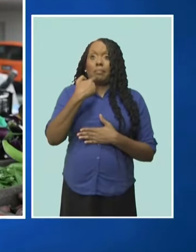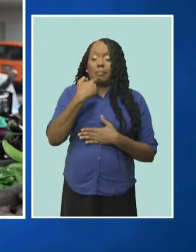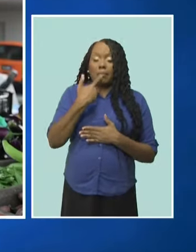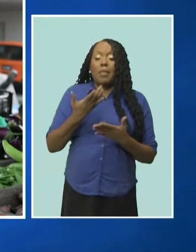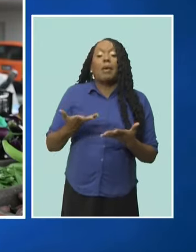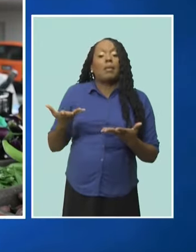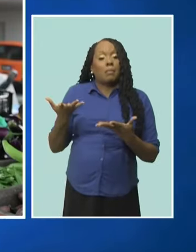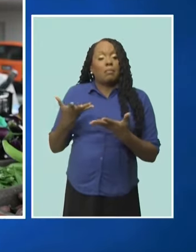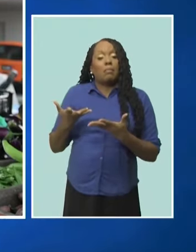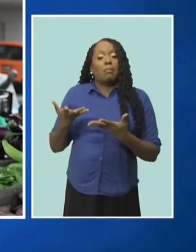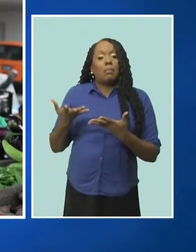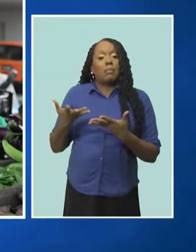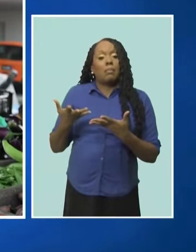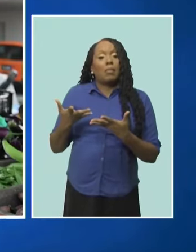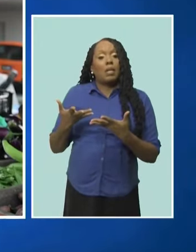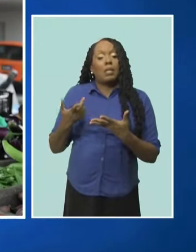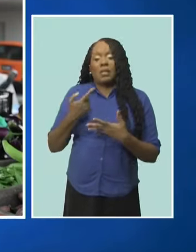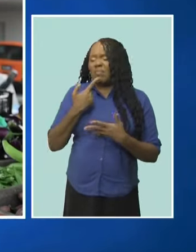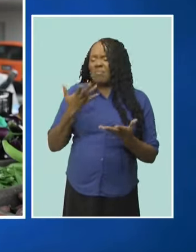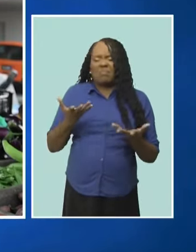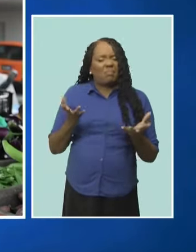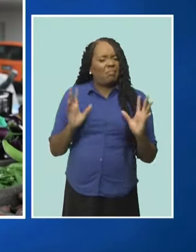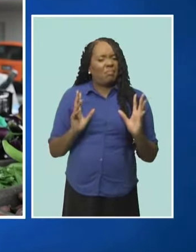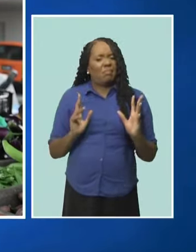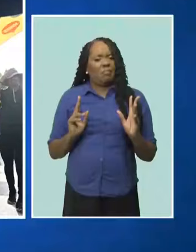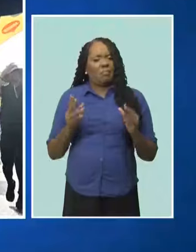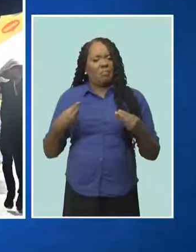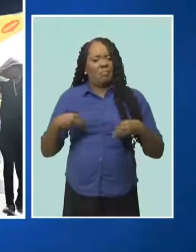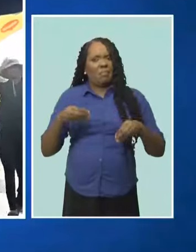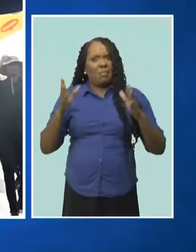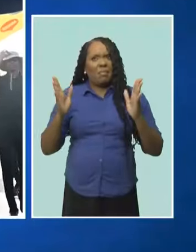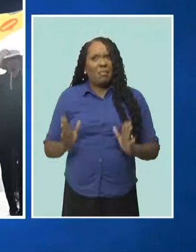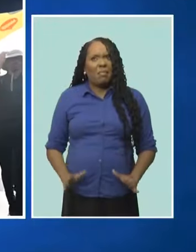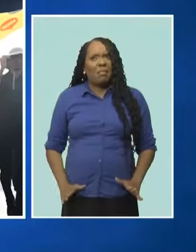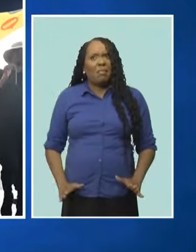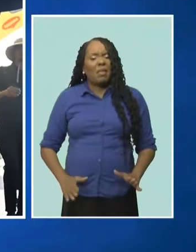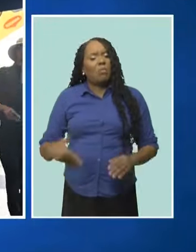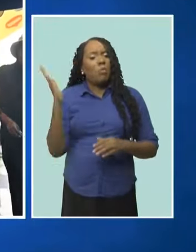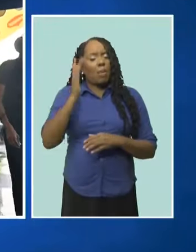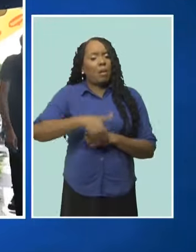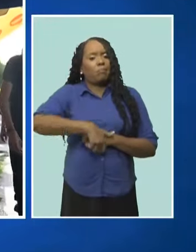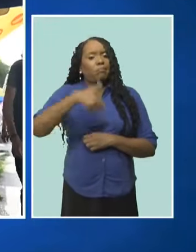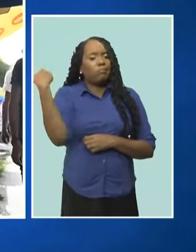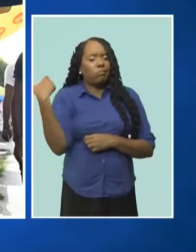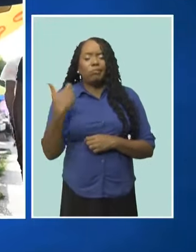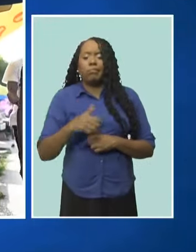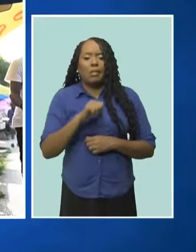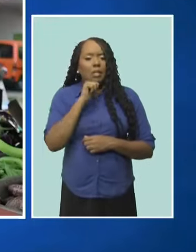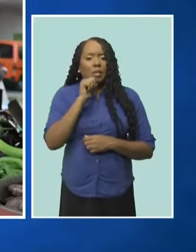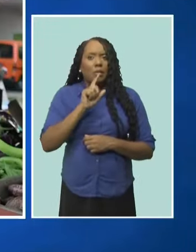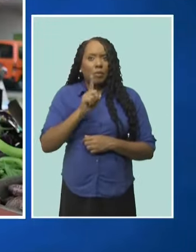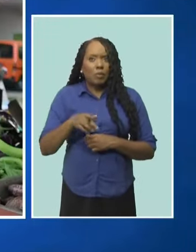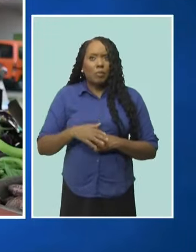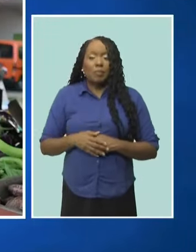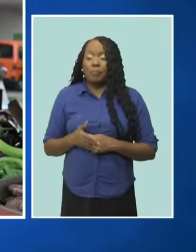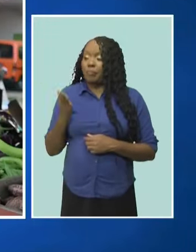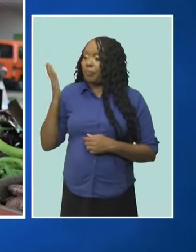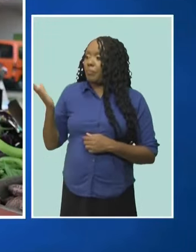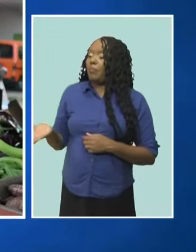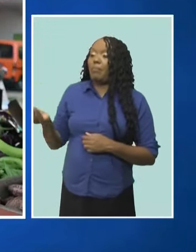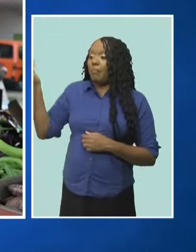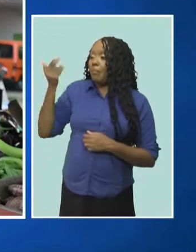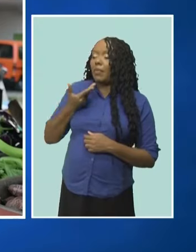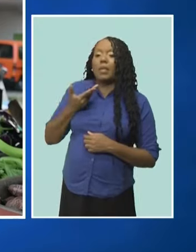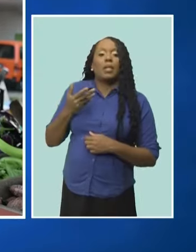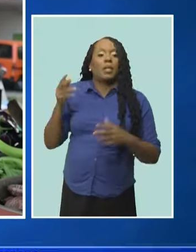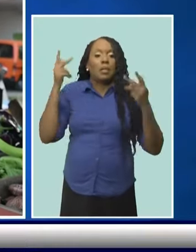Barvin, has also dismissed the notion that vendors are being ejected from the site. First of all, I can tell